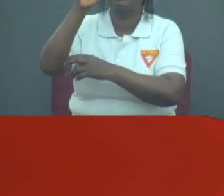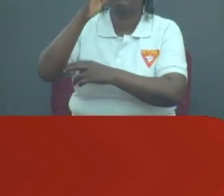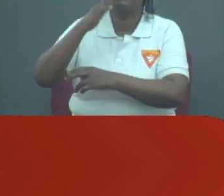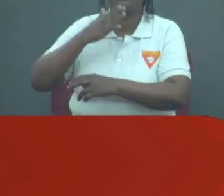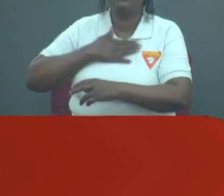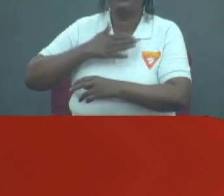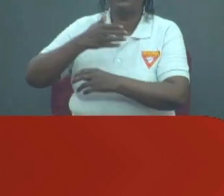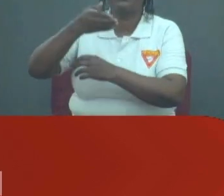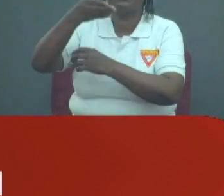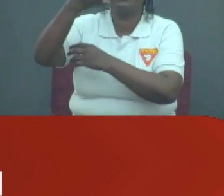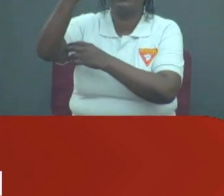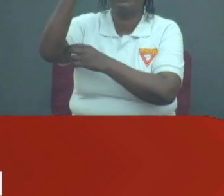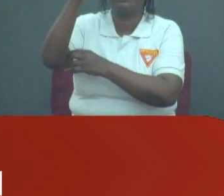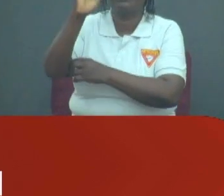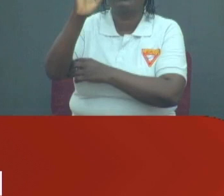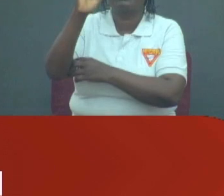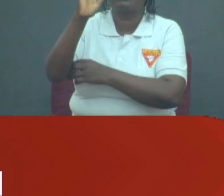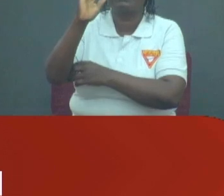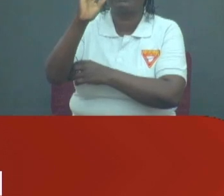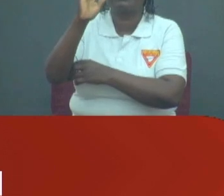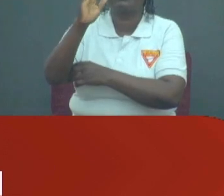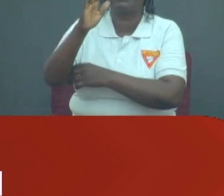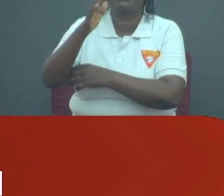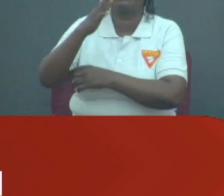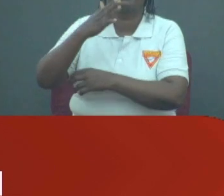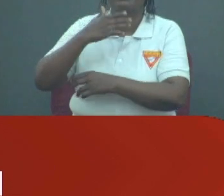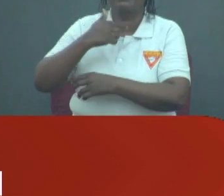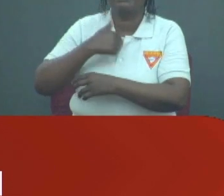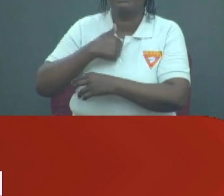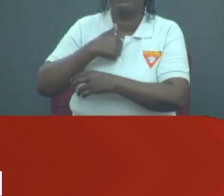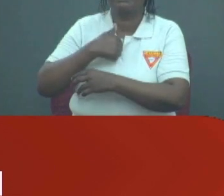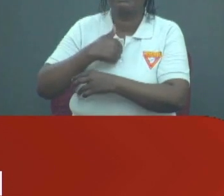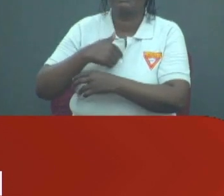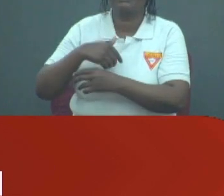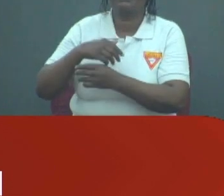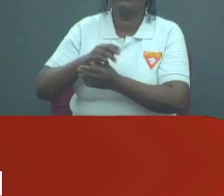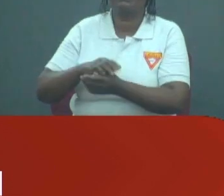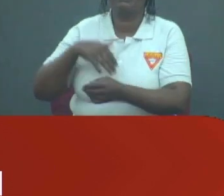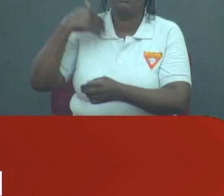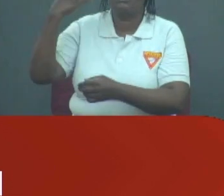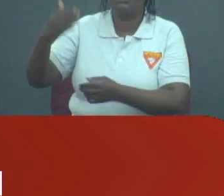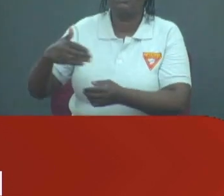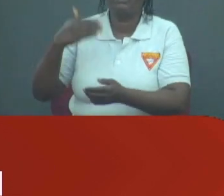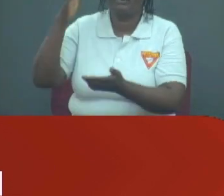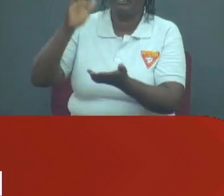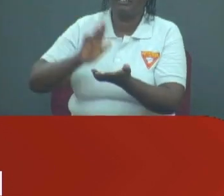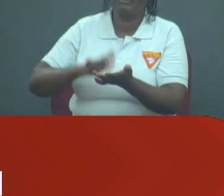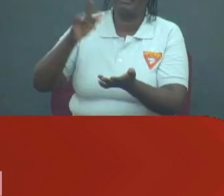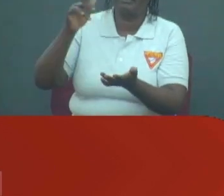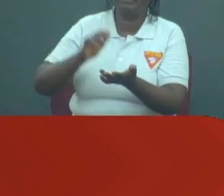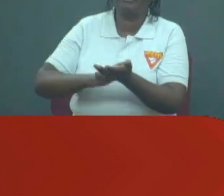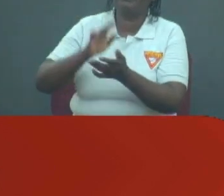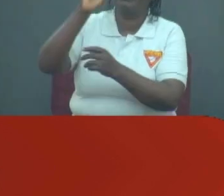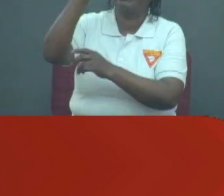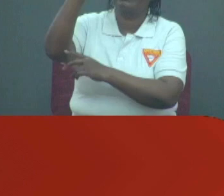my God, and I will ever praise you.